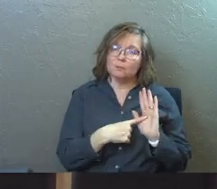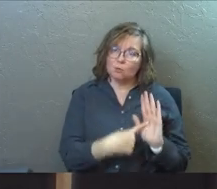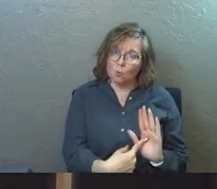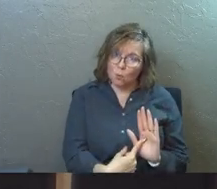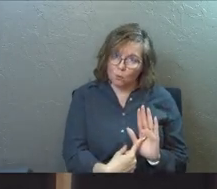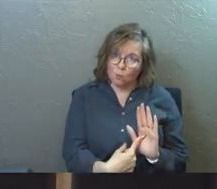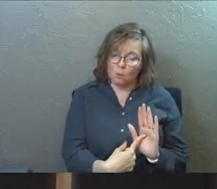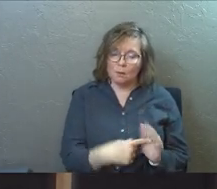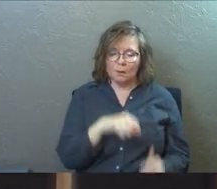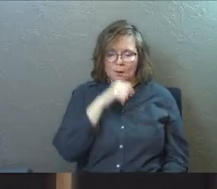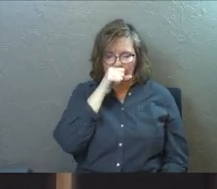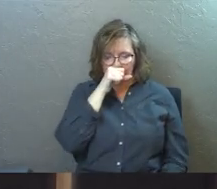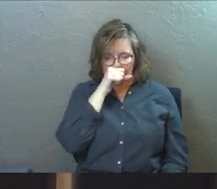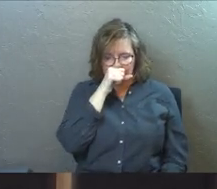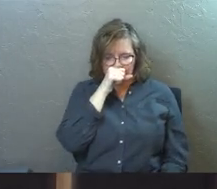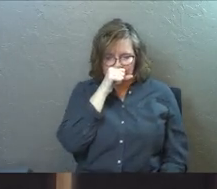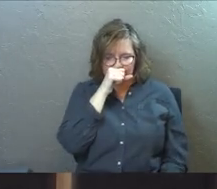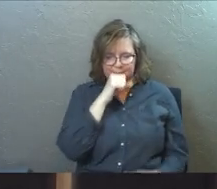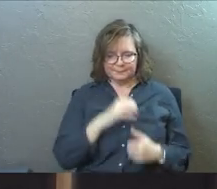to be shown.